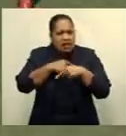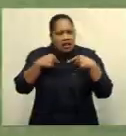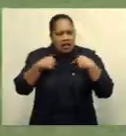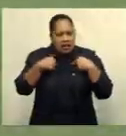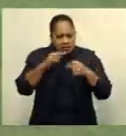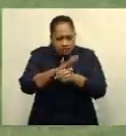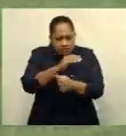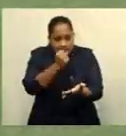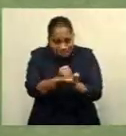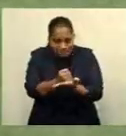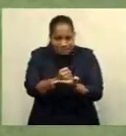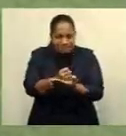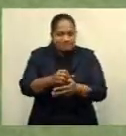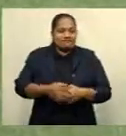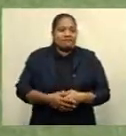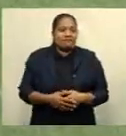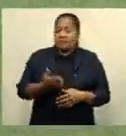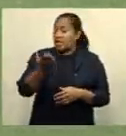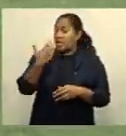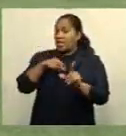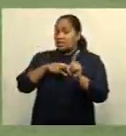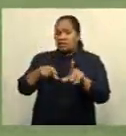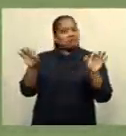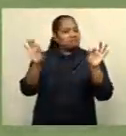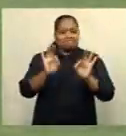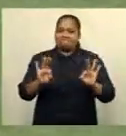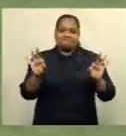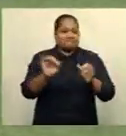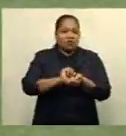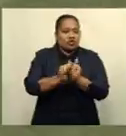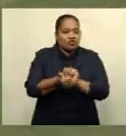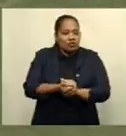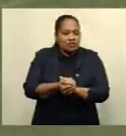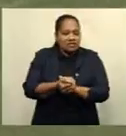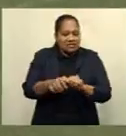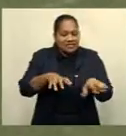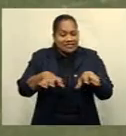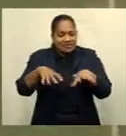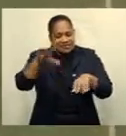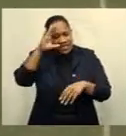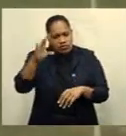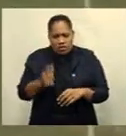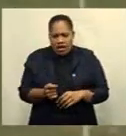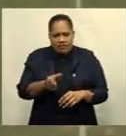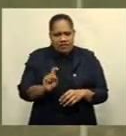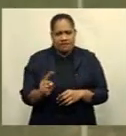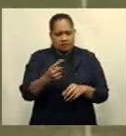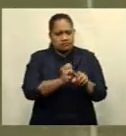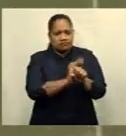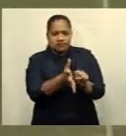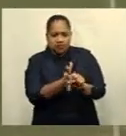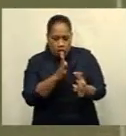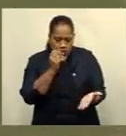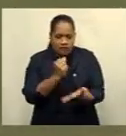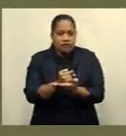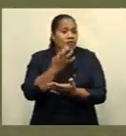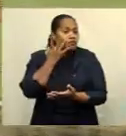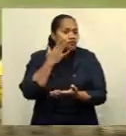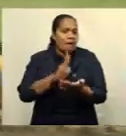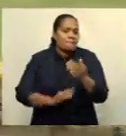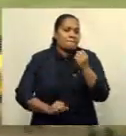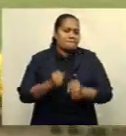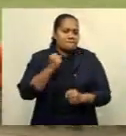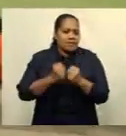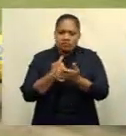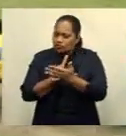be there. Last year there were no sports activities in the country after the first COVID-19 case was confirmed in March and only